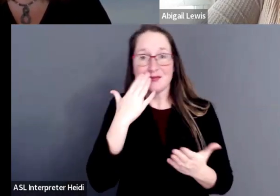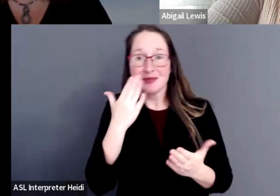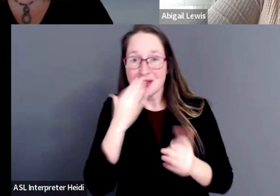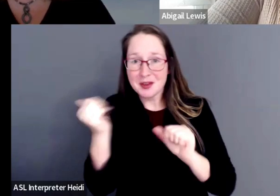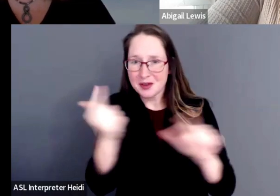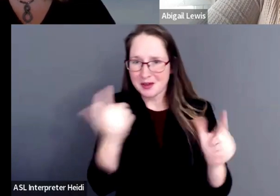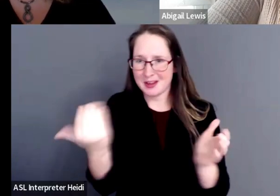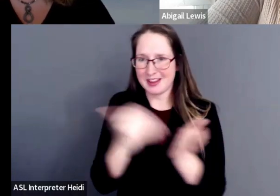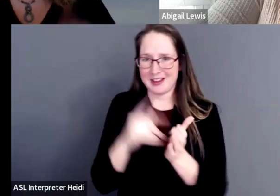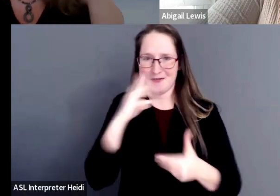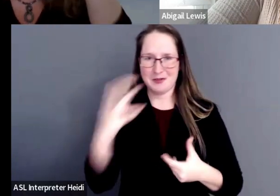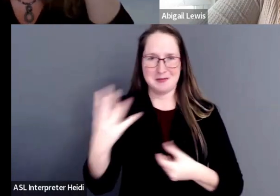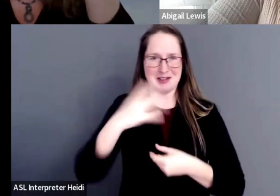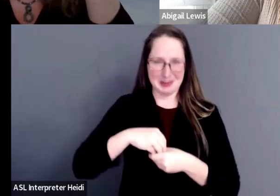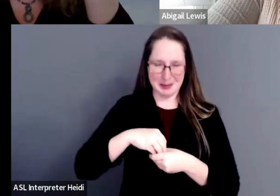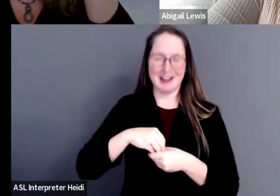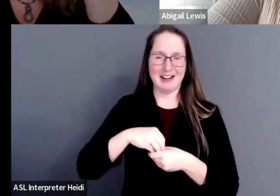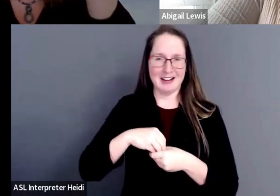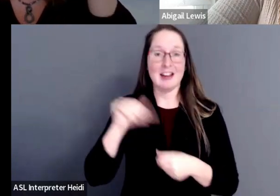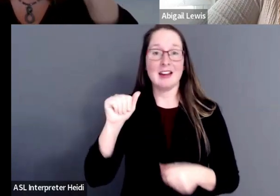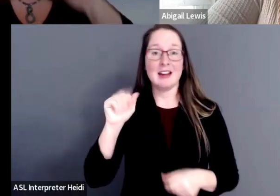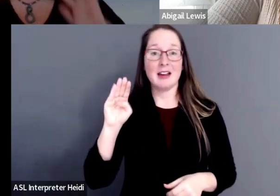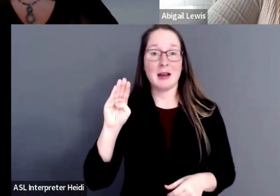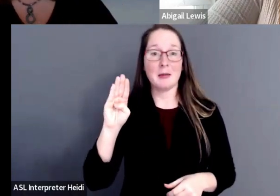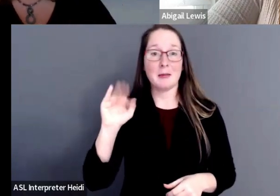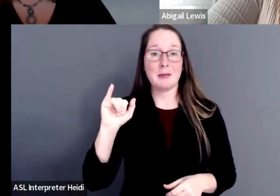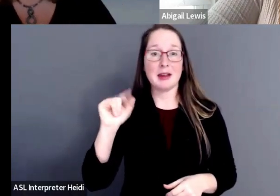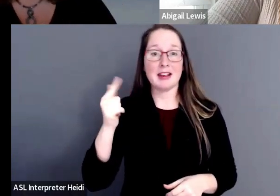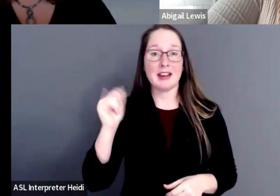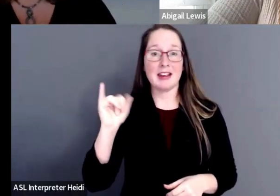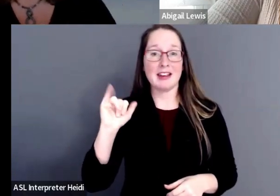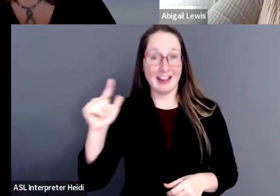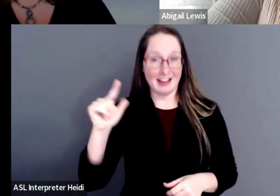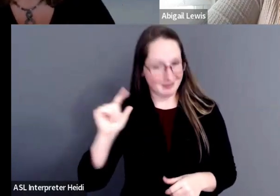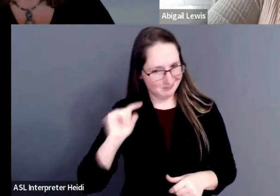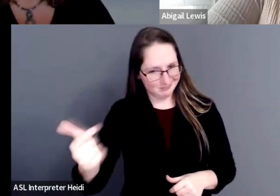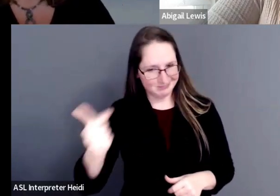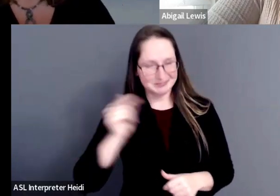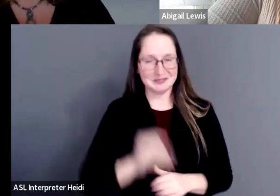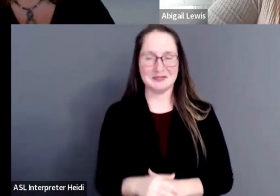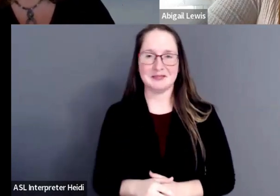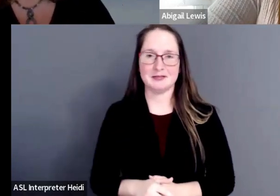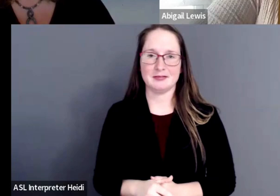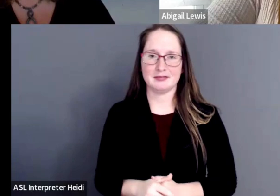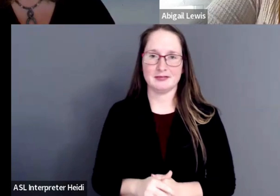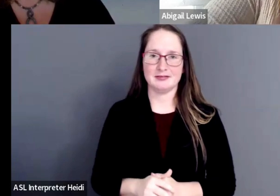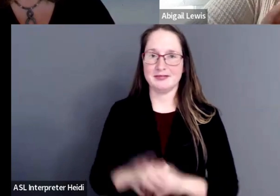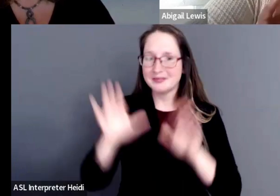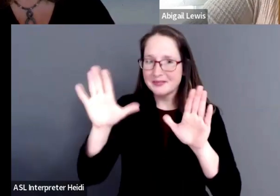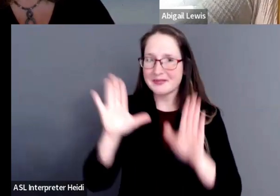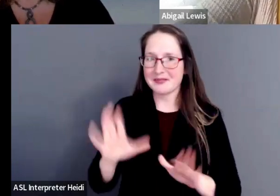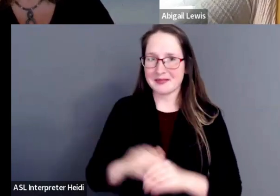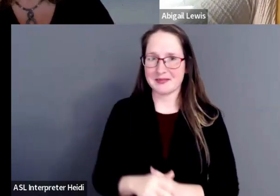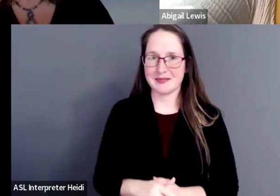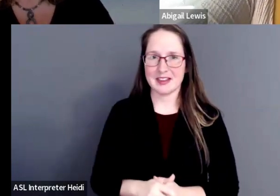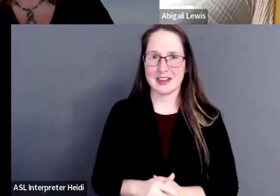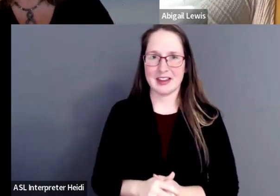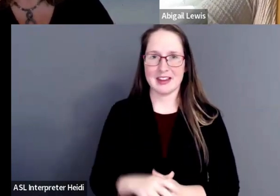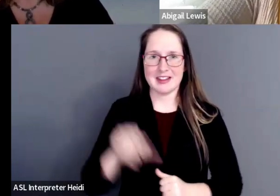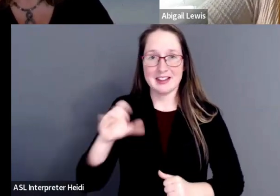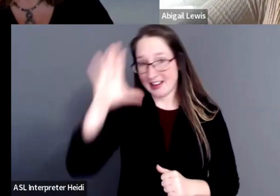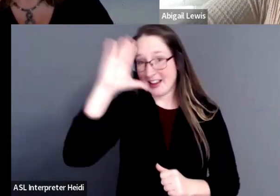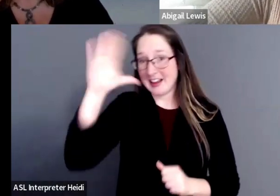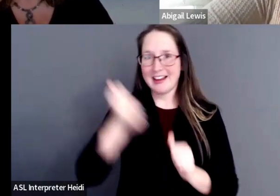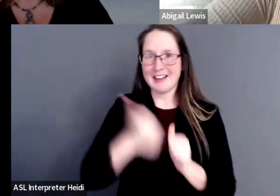again for taking part. And Abigail, I will pass it on to you to kick us off. Okay, awesome. So hi,